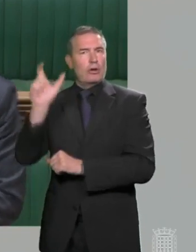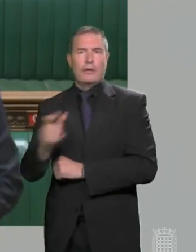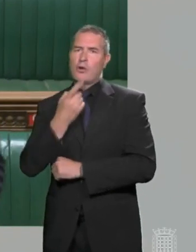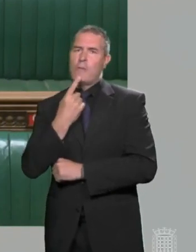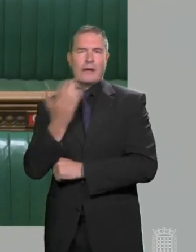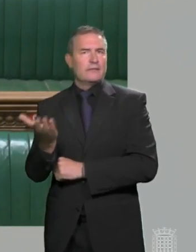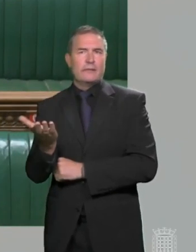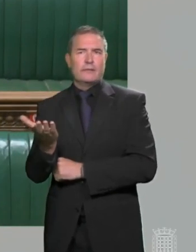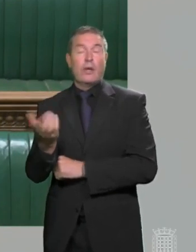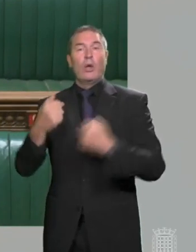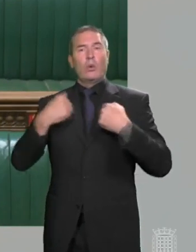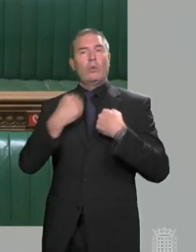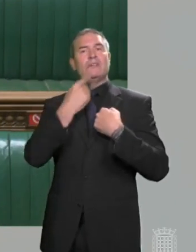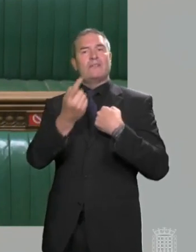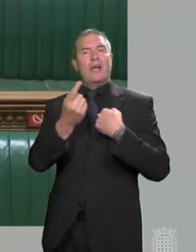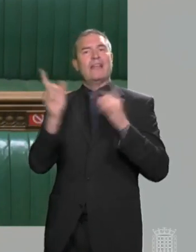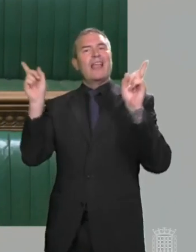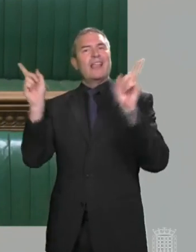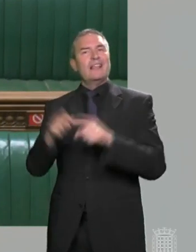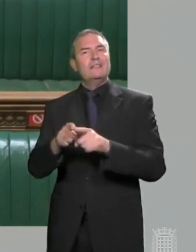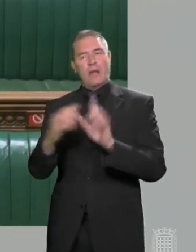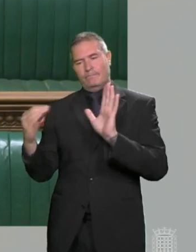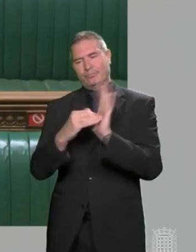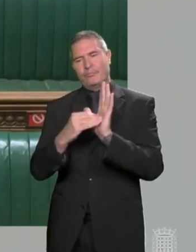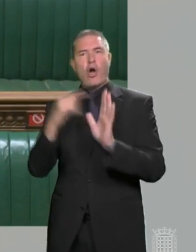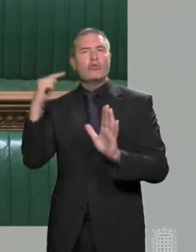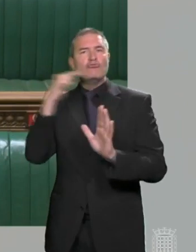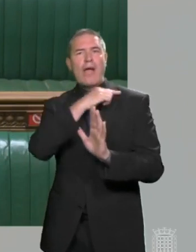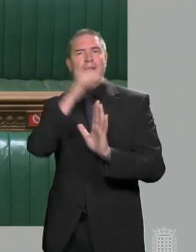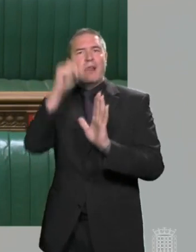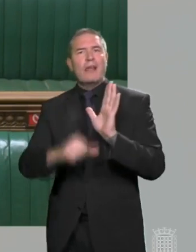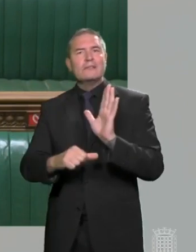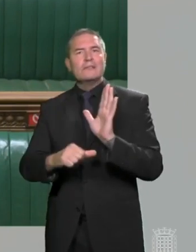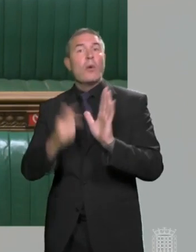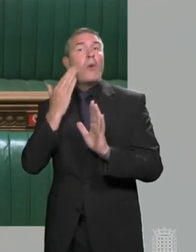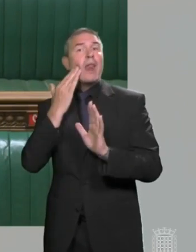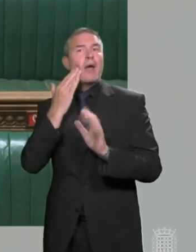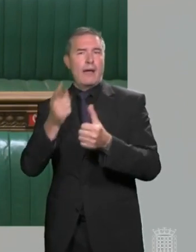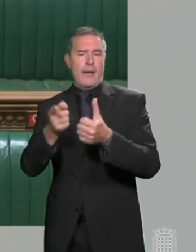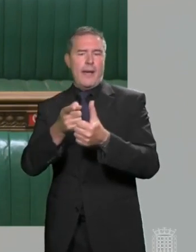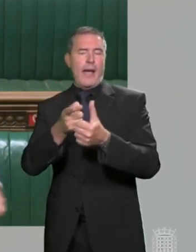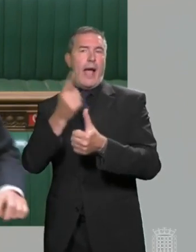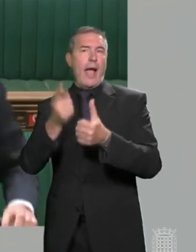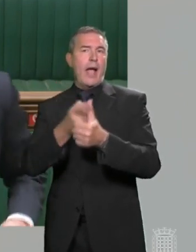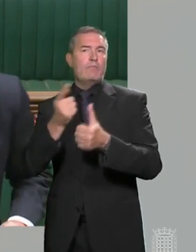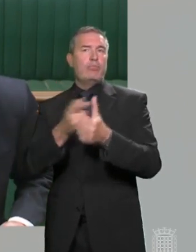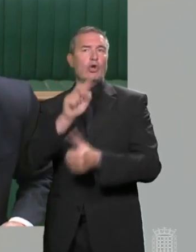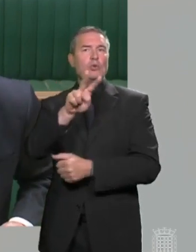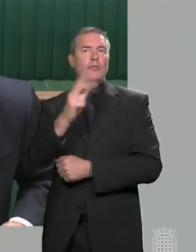We put India on the red list, Mr Speaker, on April